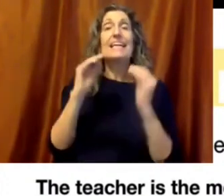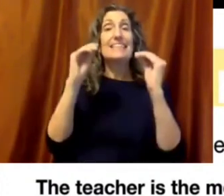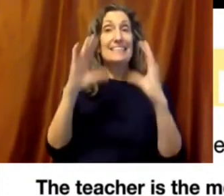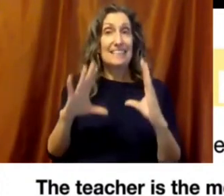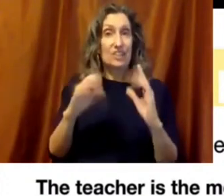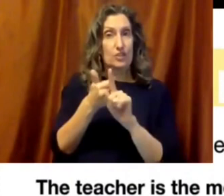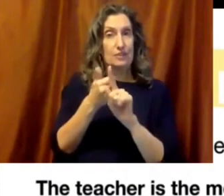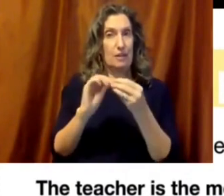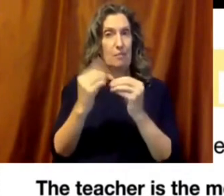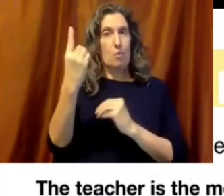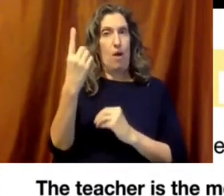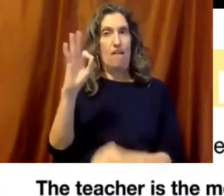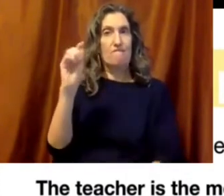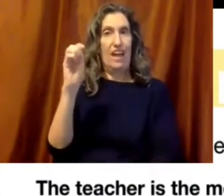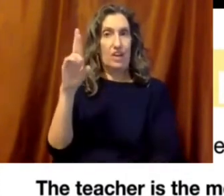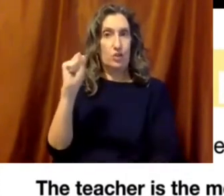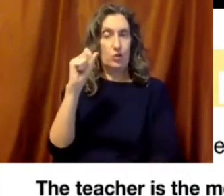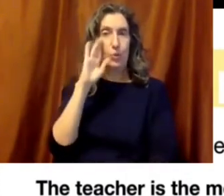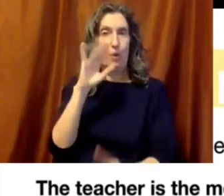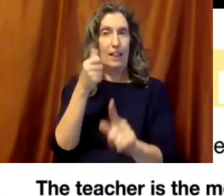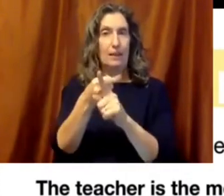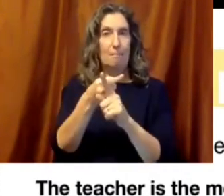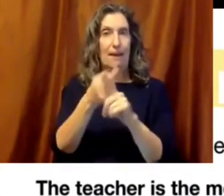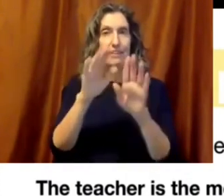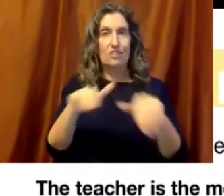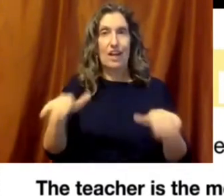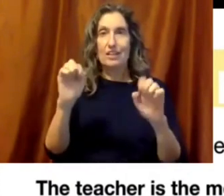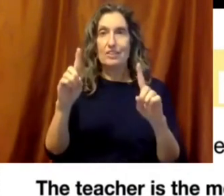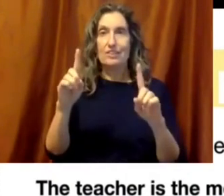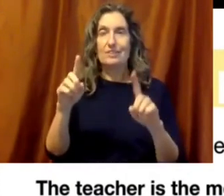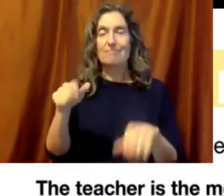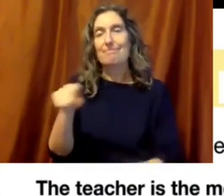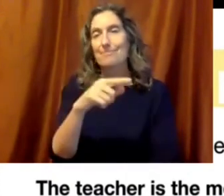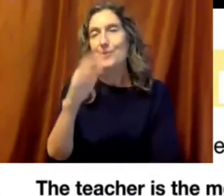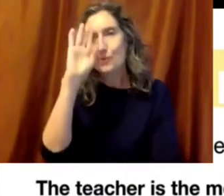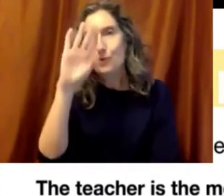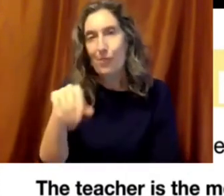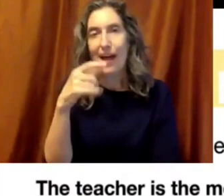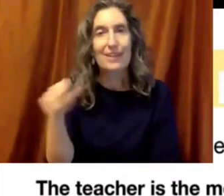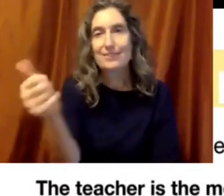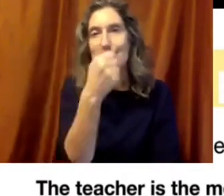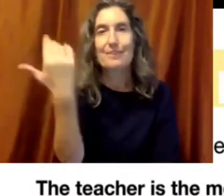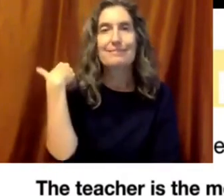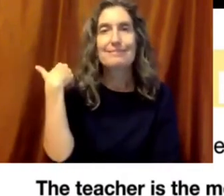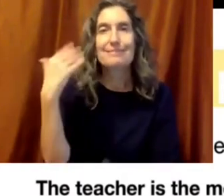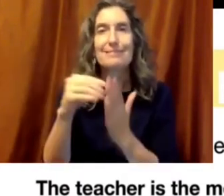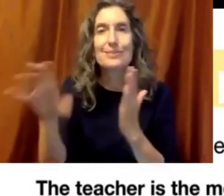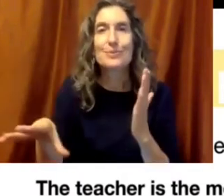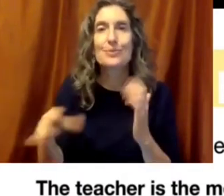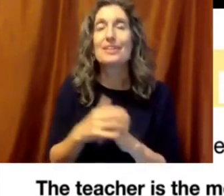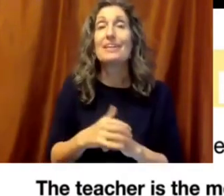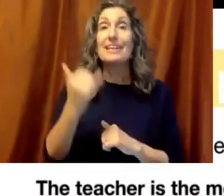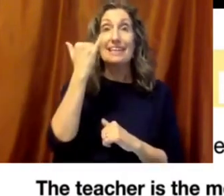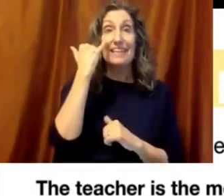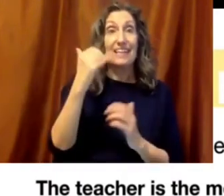impacting a child's education. Any of you who are parents, you know that you were students, you know that as well. If a child has a